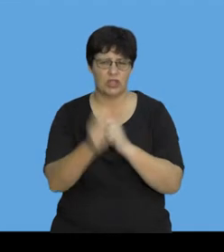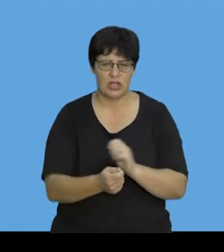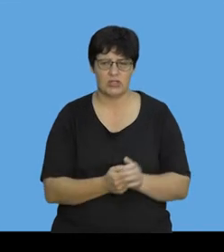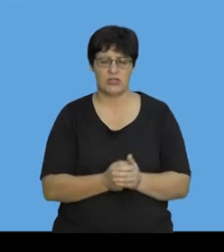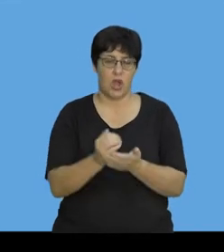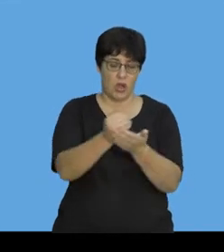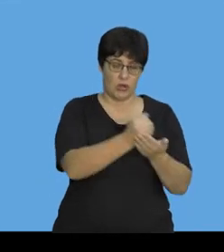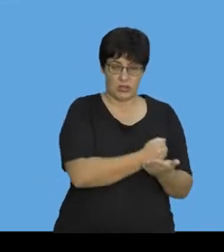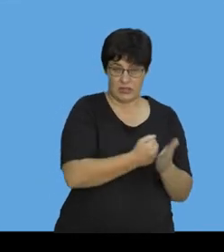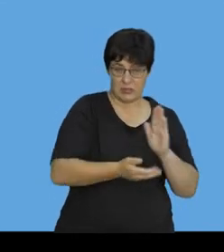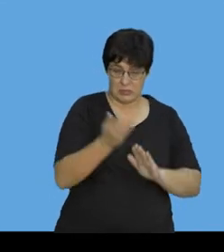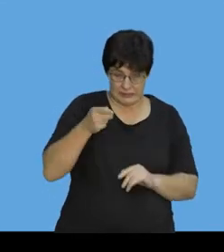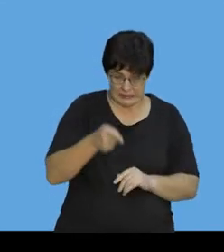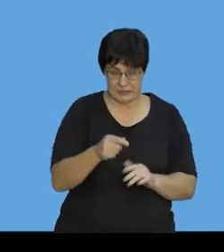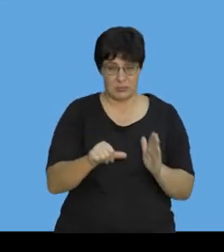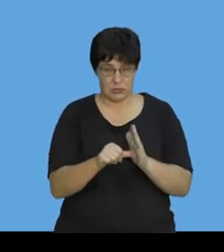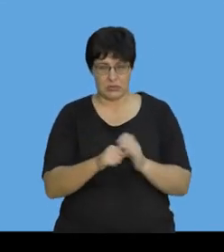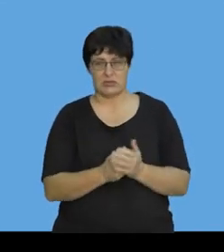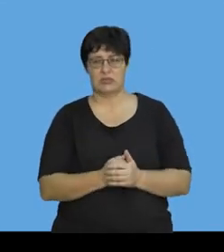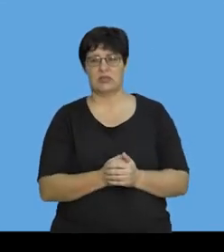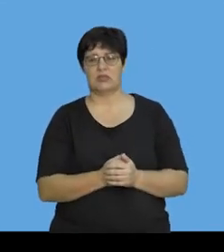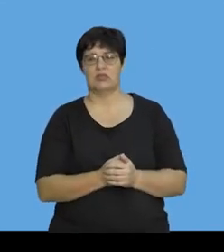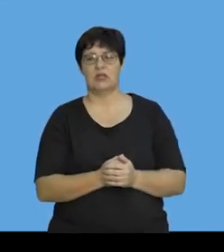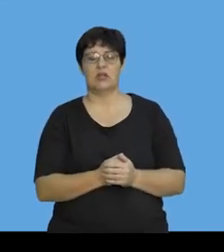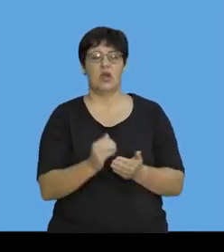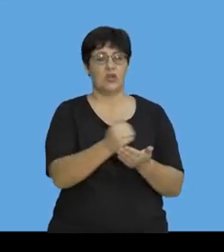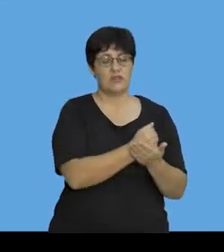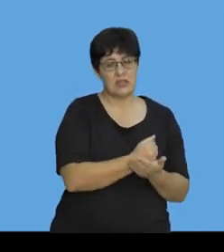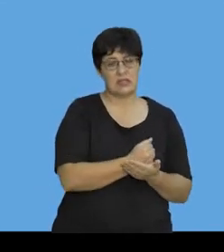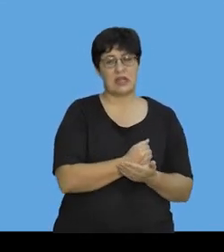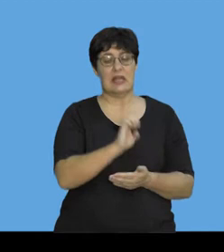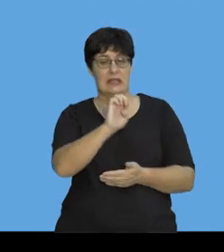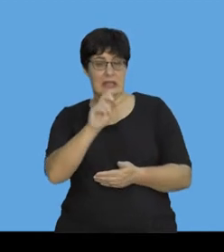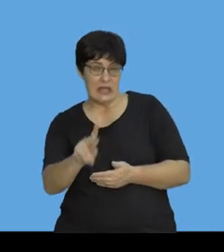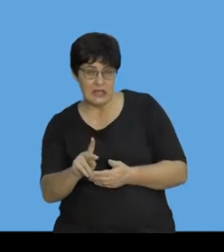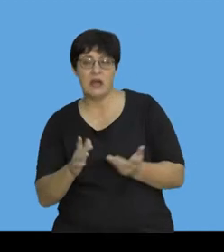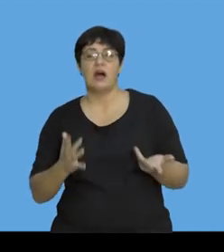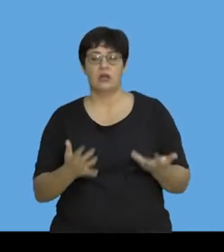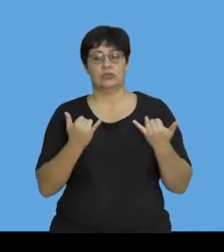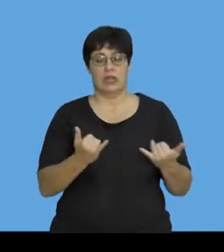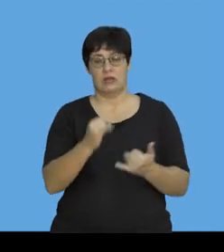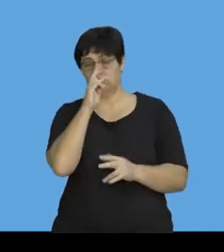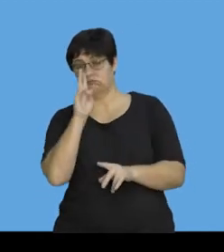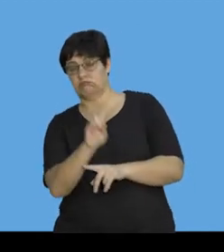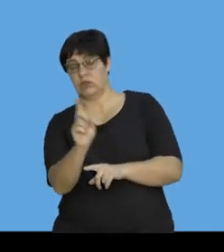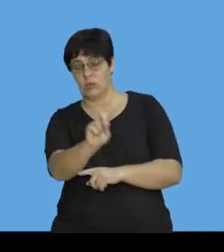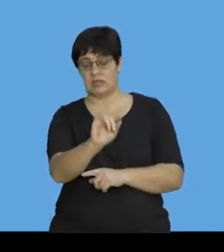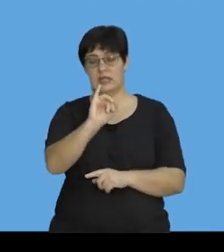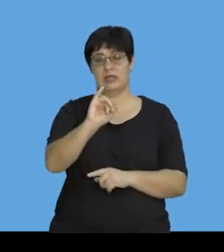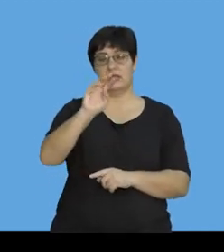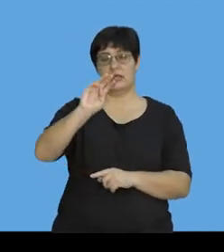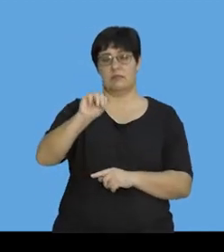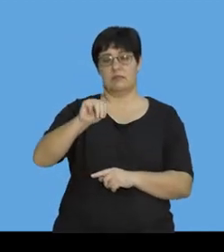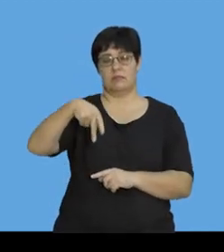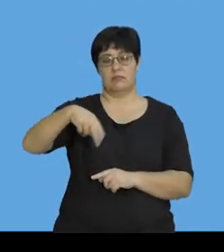of momentum was really important. Conservation of kinetic energy. And today, we're going to look at impulse. So,